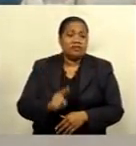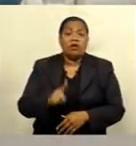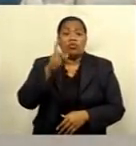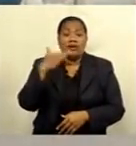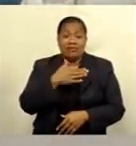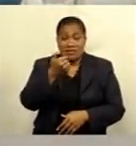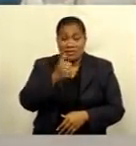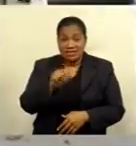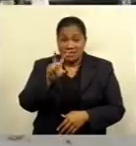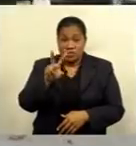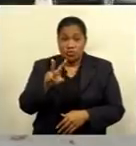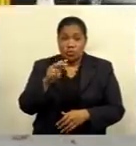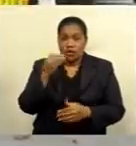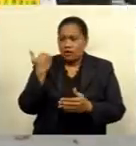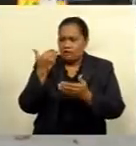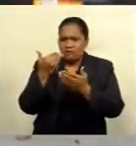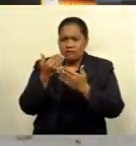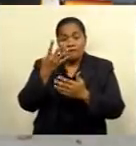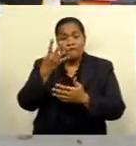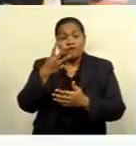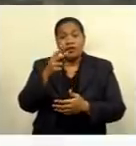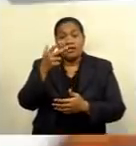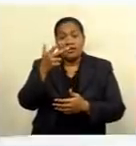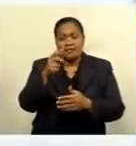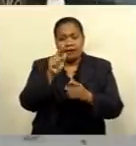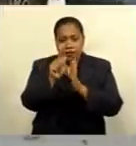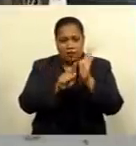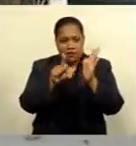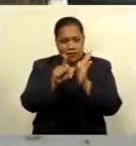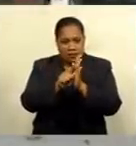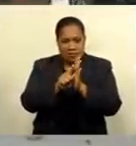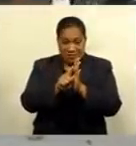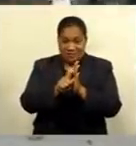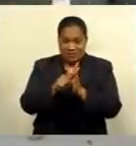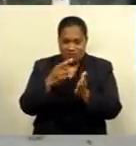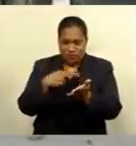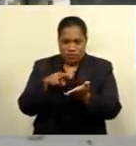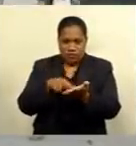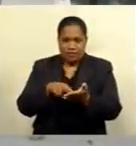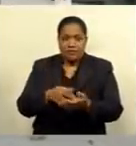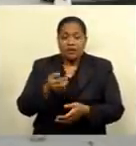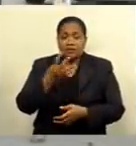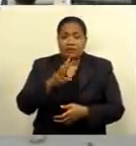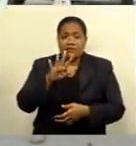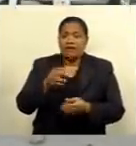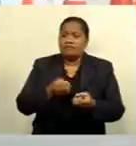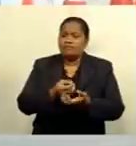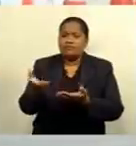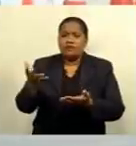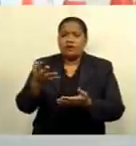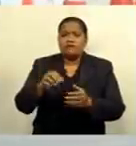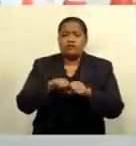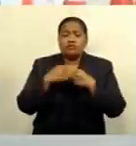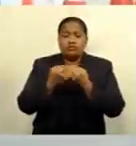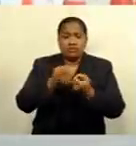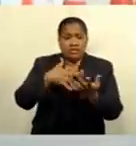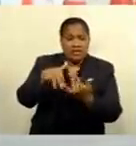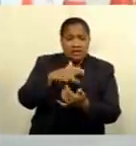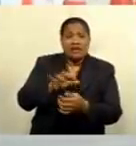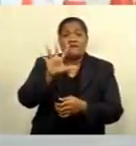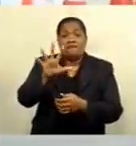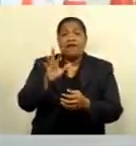notices over the 48-hour period. 26 fines were issued for social gatherings and five for contact sports.